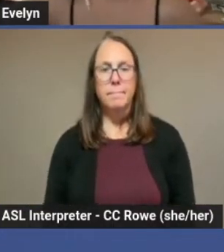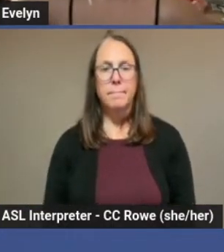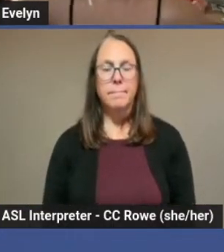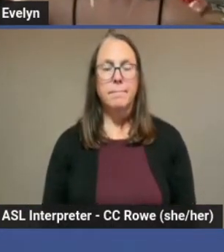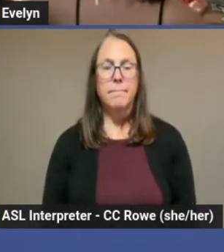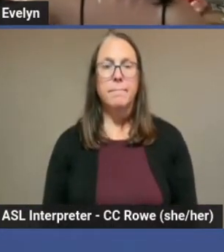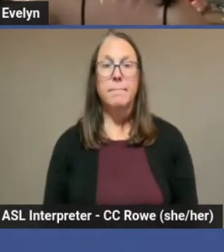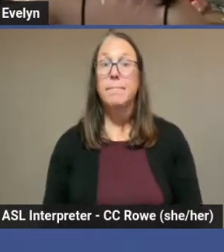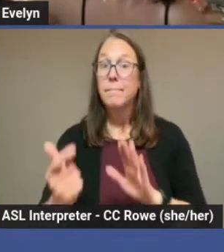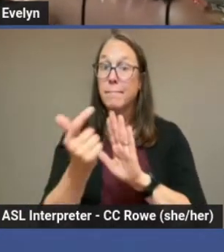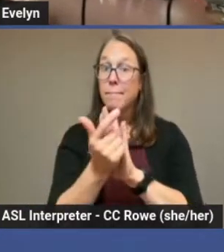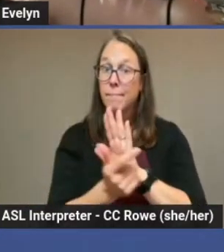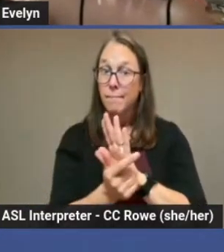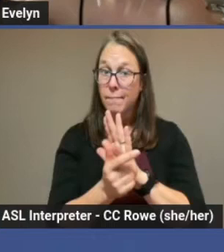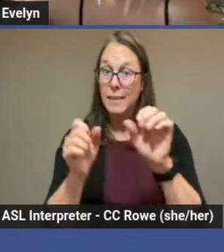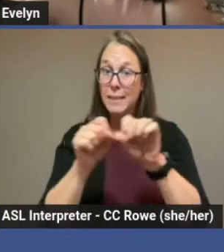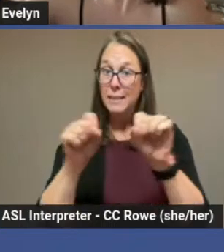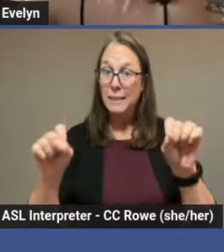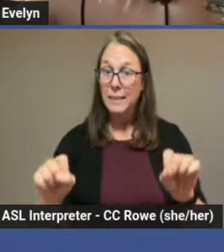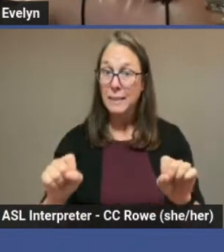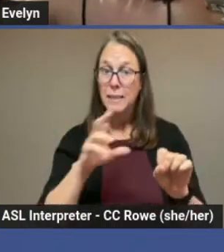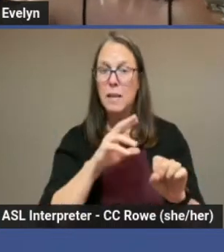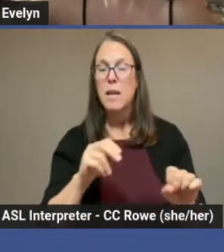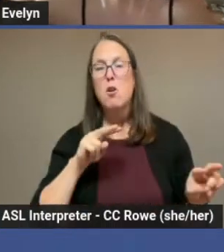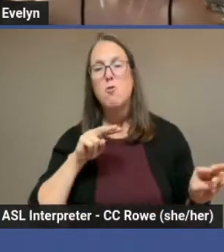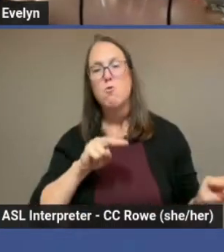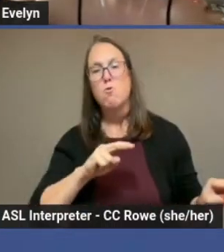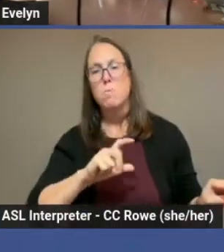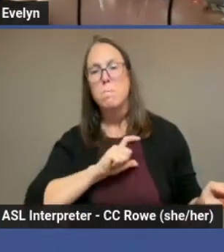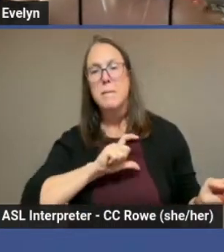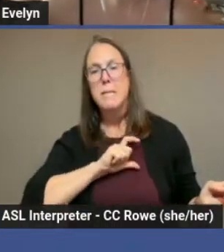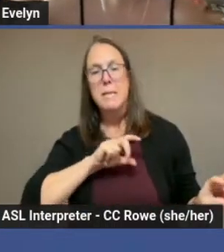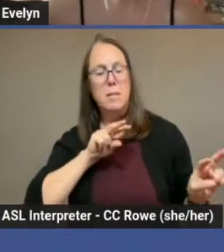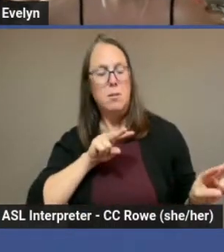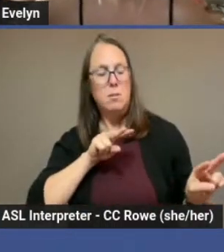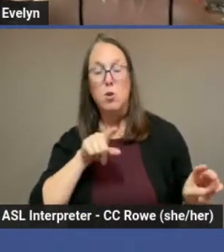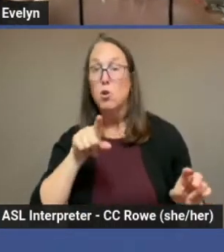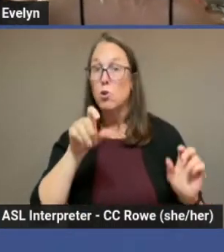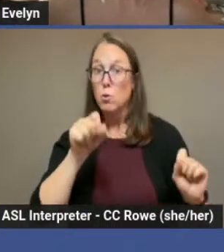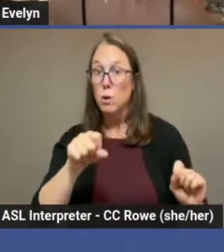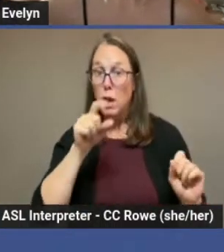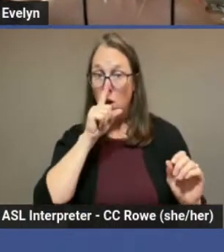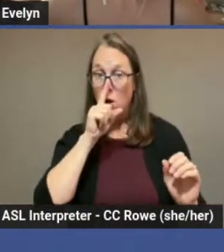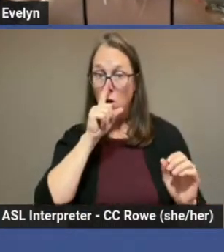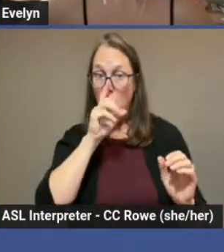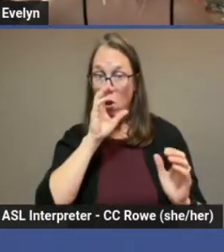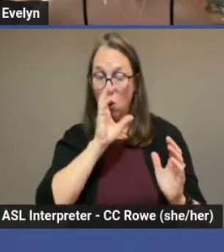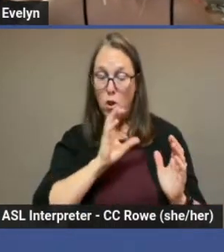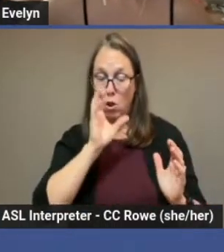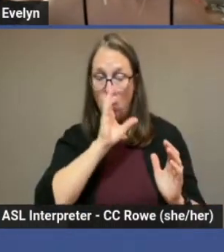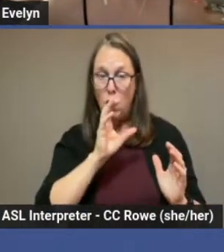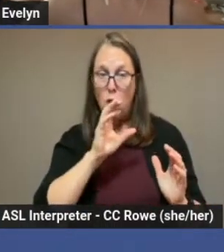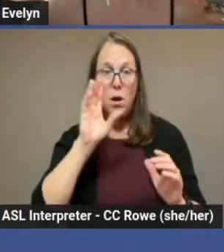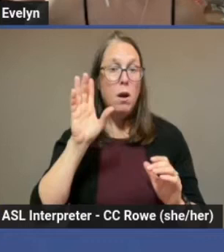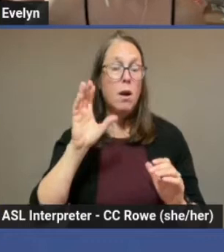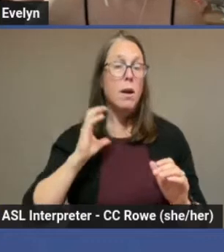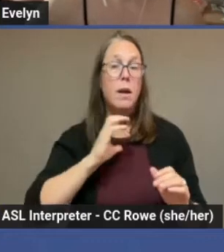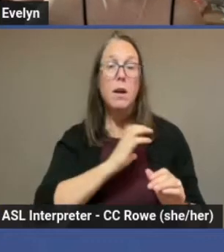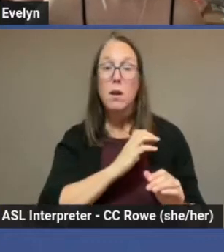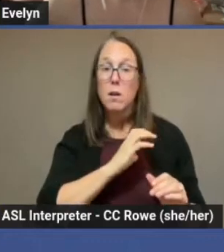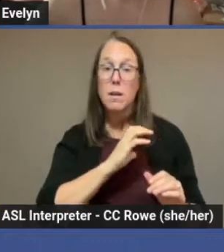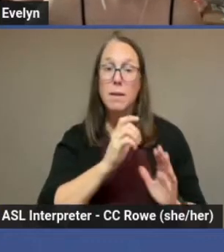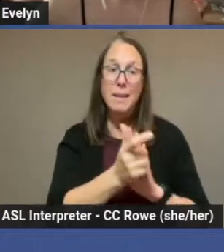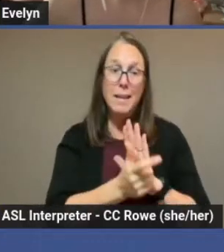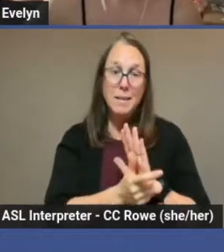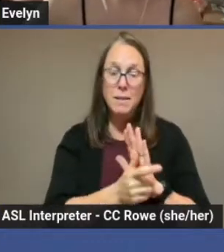And legislation systems and policing. You can look up congressional legislation and other